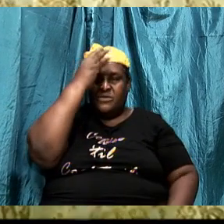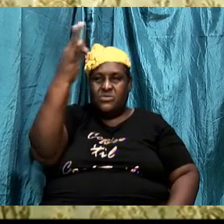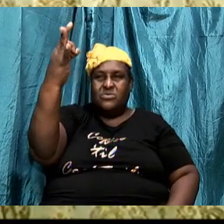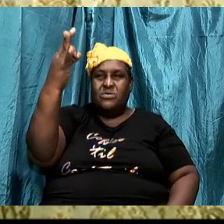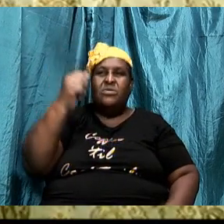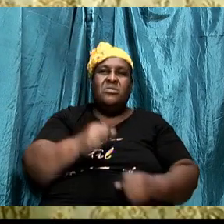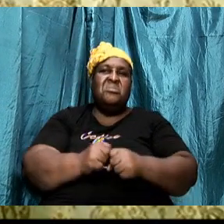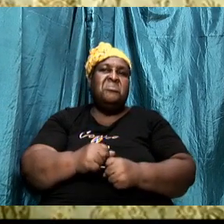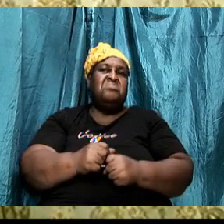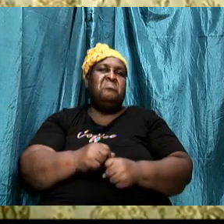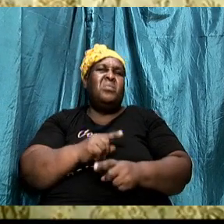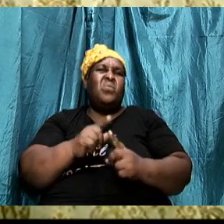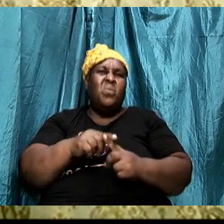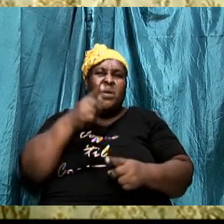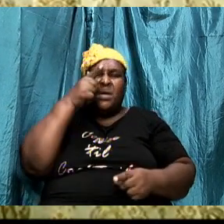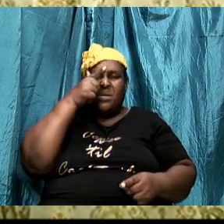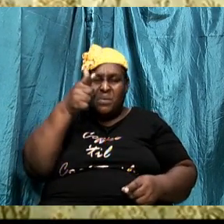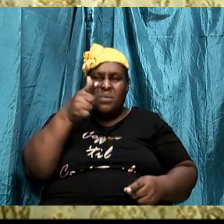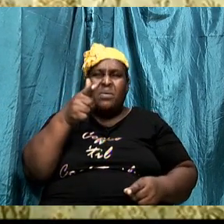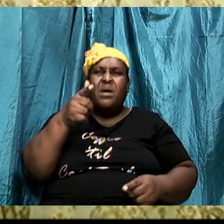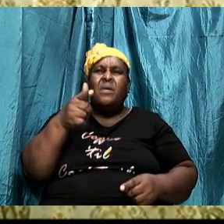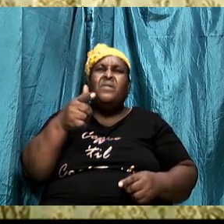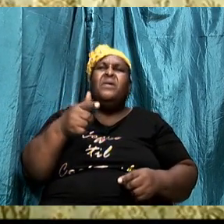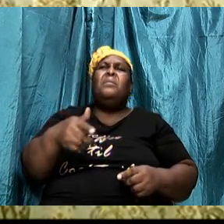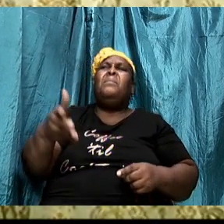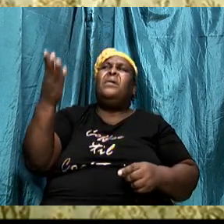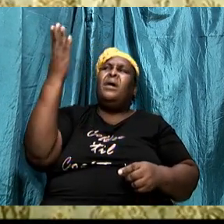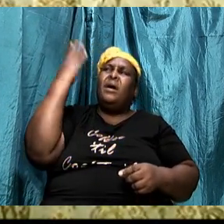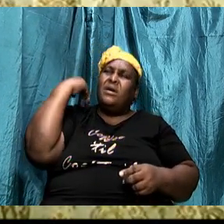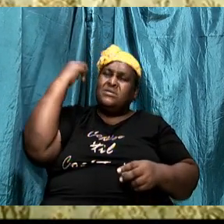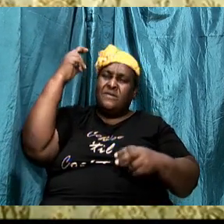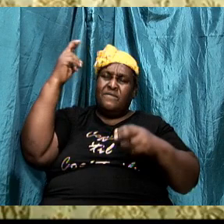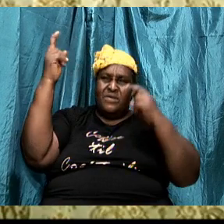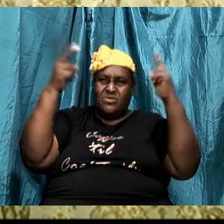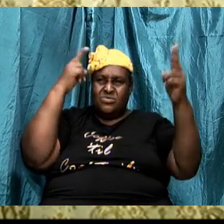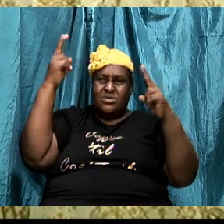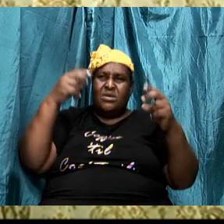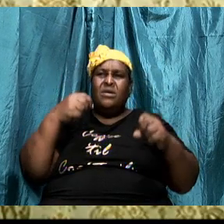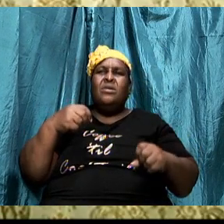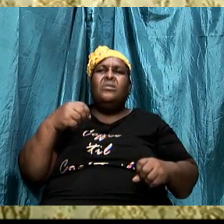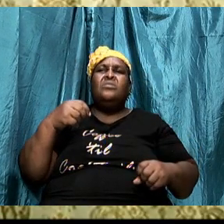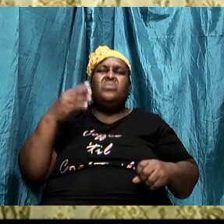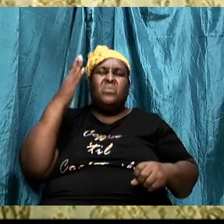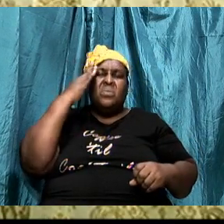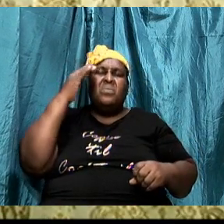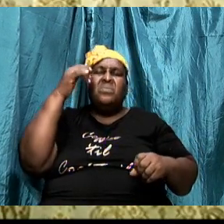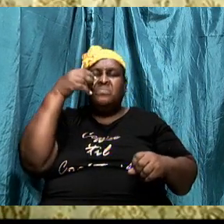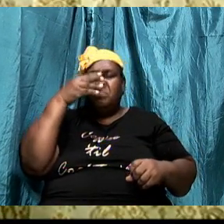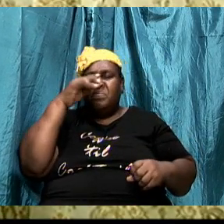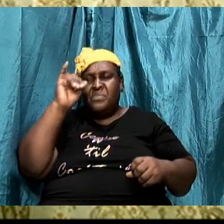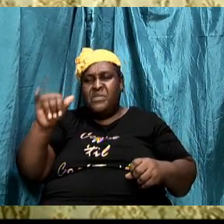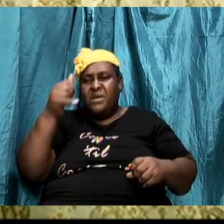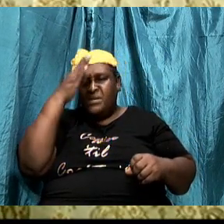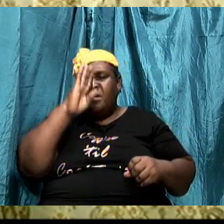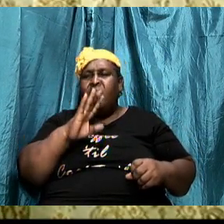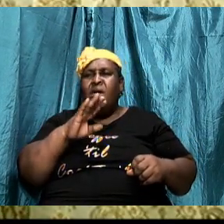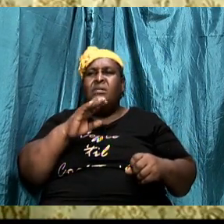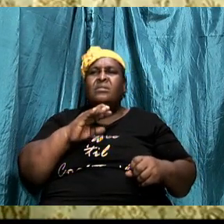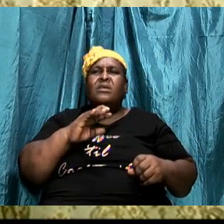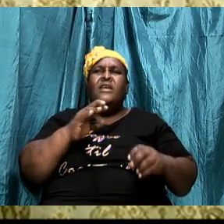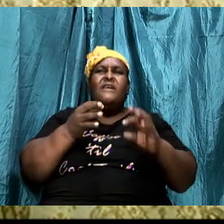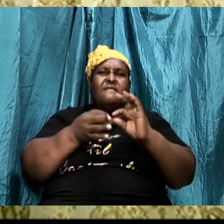past victories, we know that presently God can work out a victory for us. David,